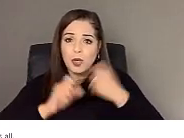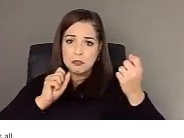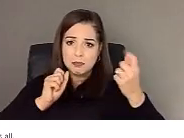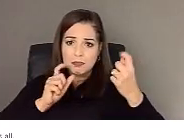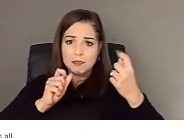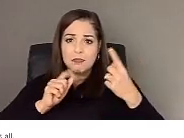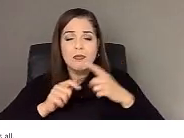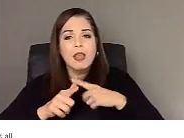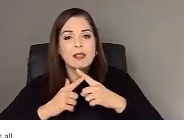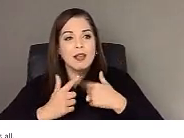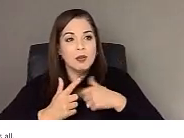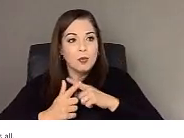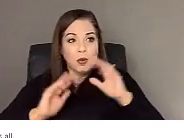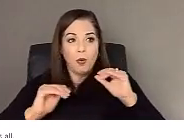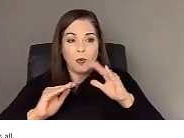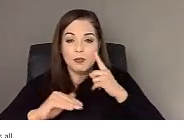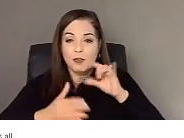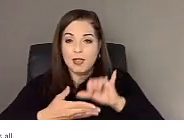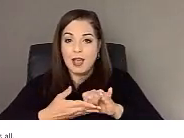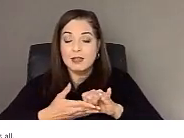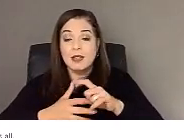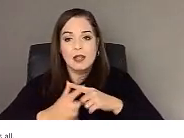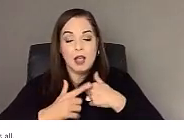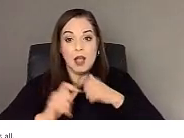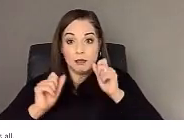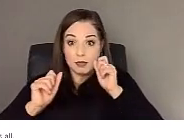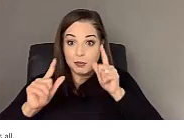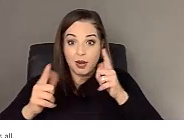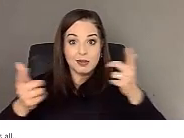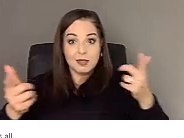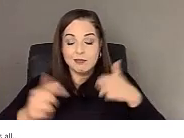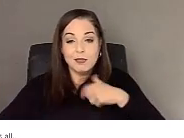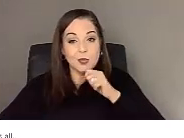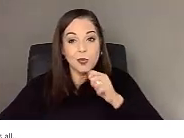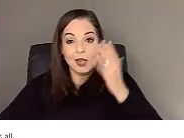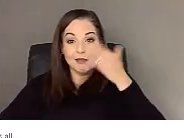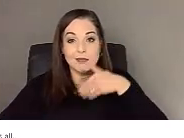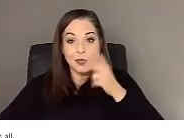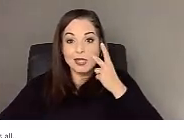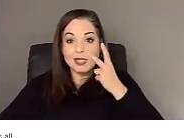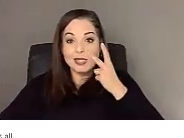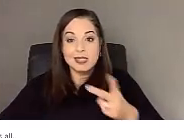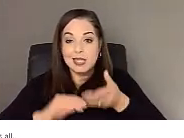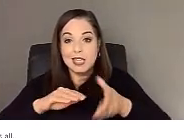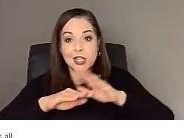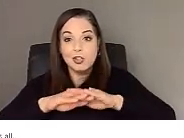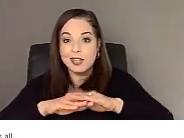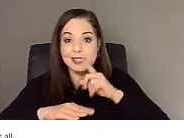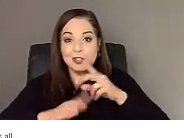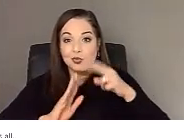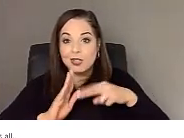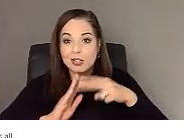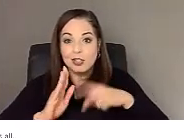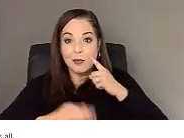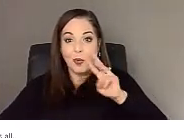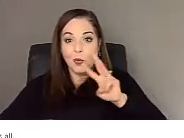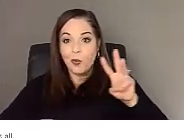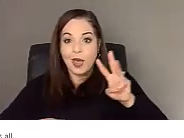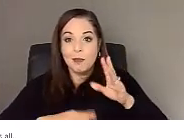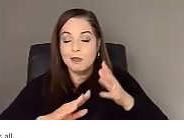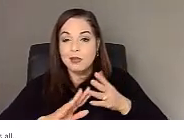it would be. And unsurprisingly, we did not see increased readership or web traffic as a result of this posting.